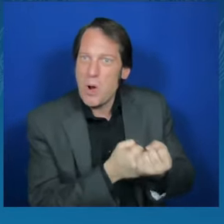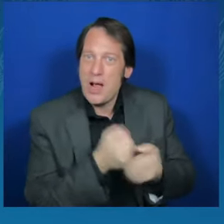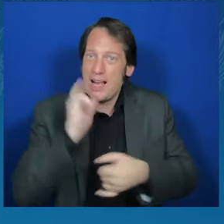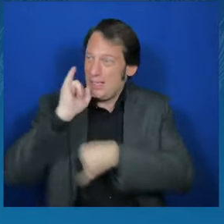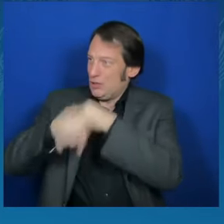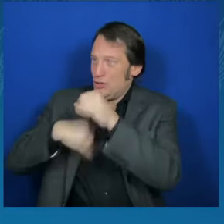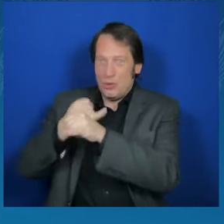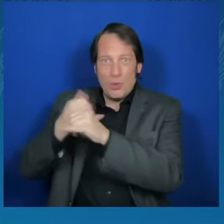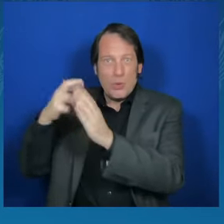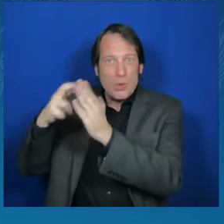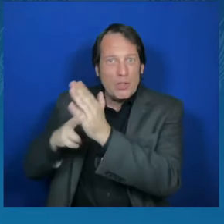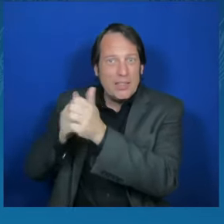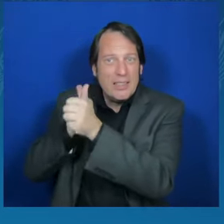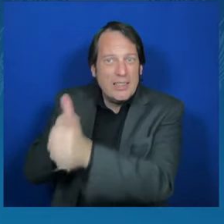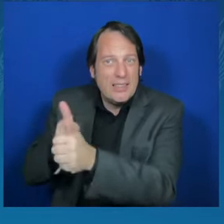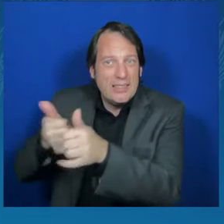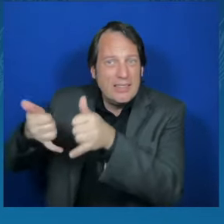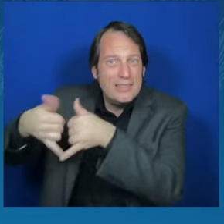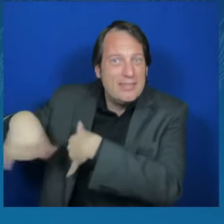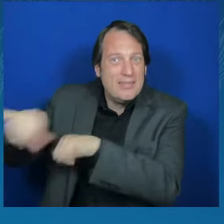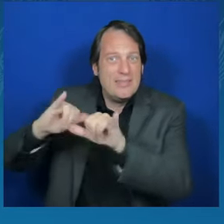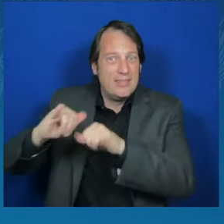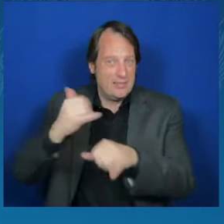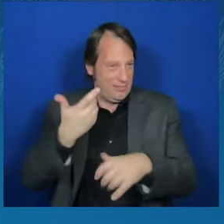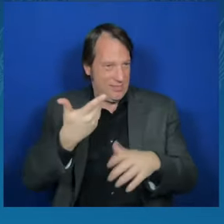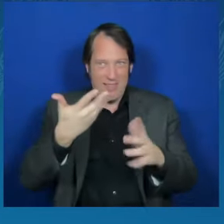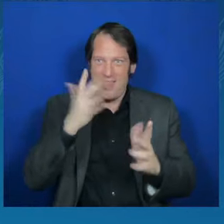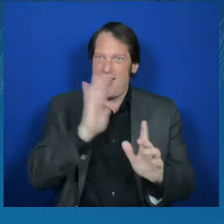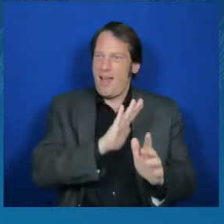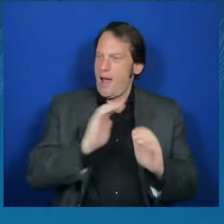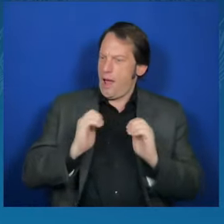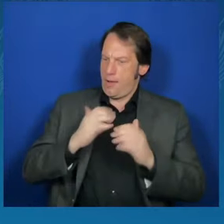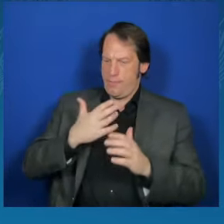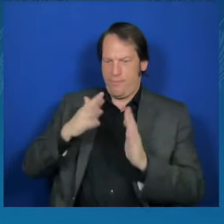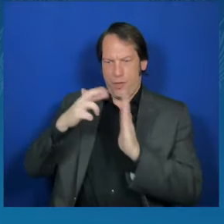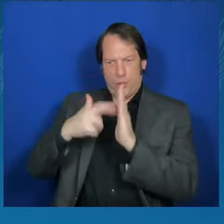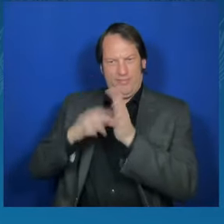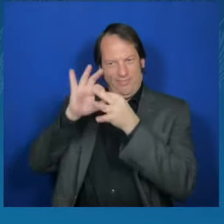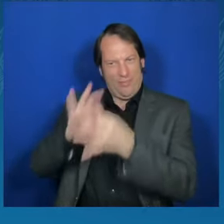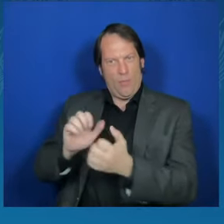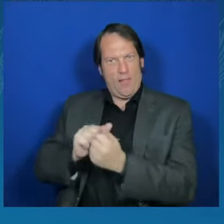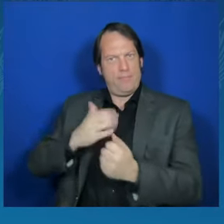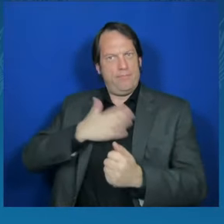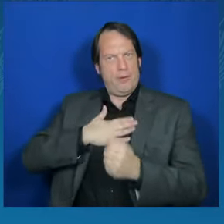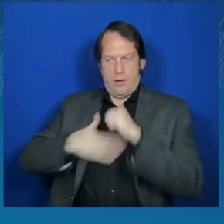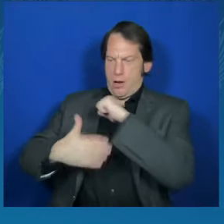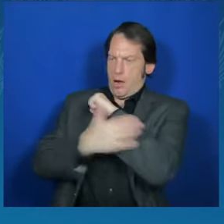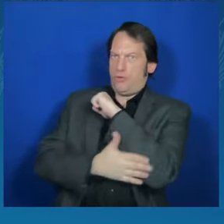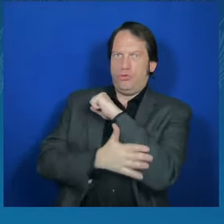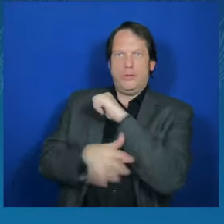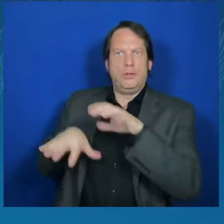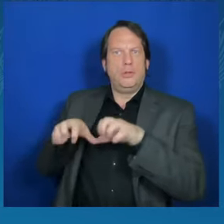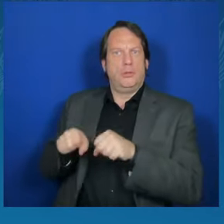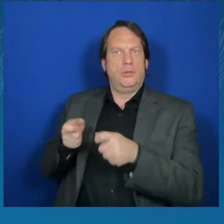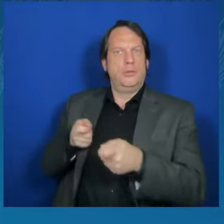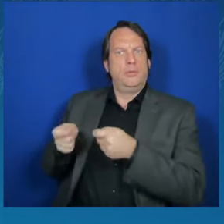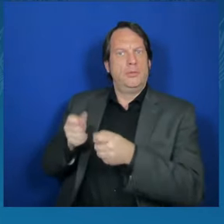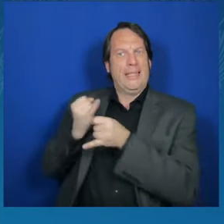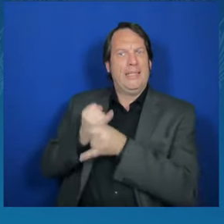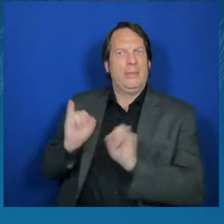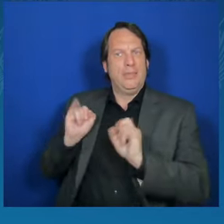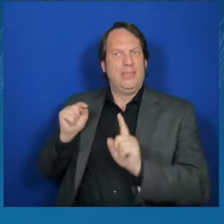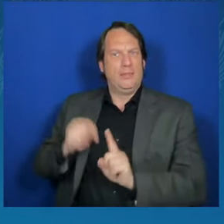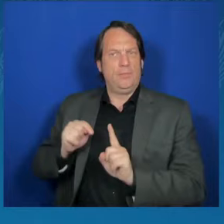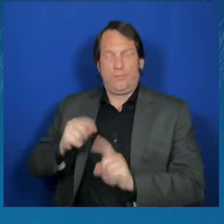History shows us if we allow an aggressor like Putin to take land with impunity, they keep